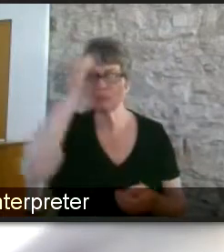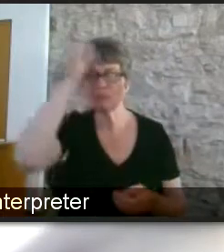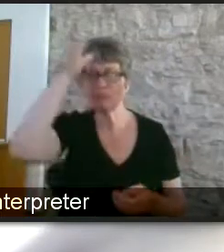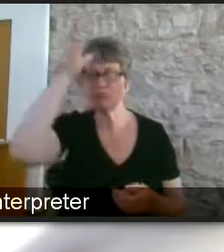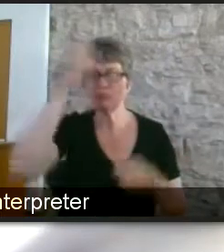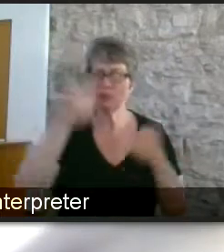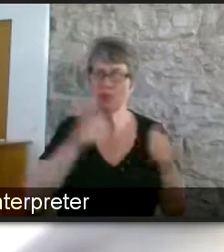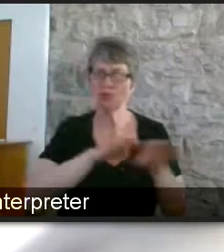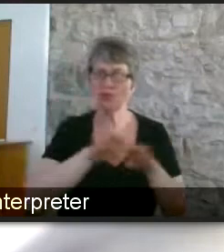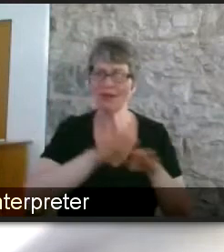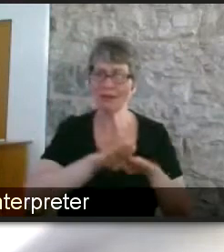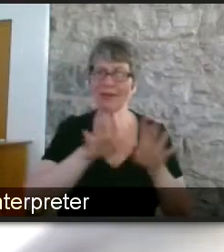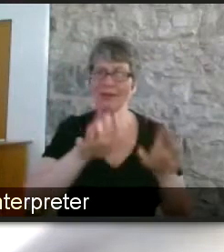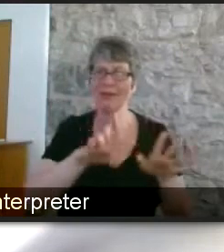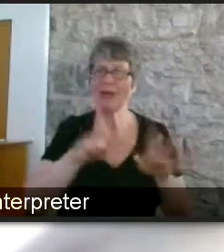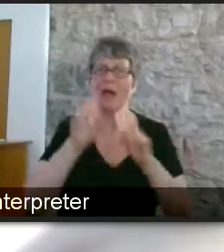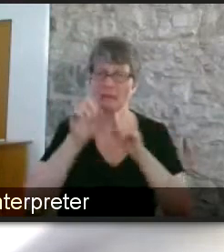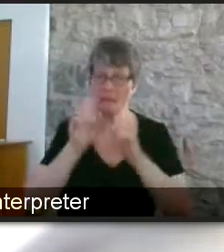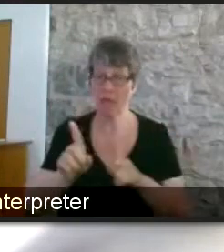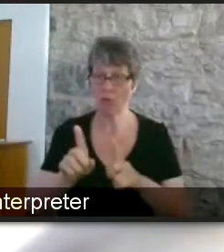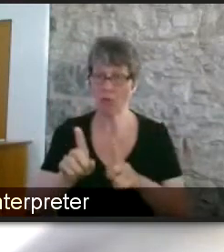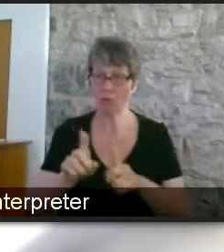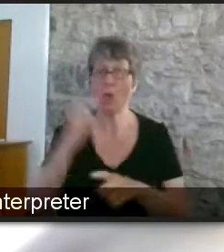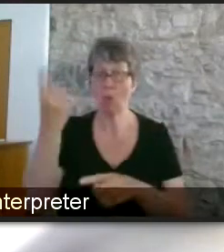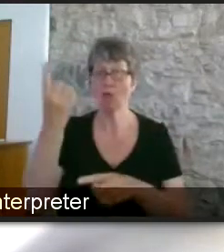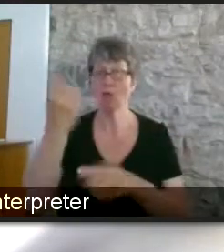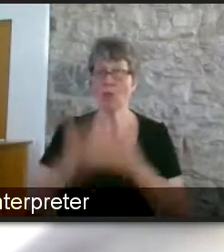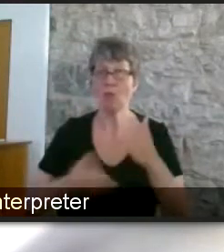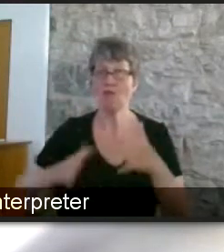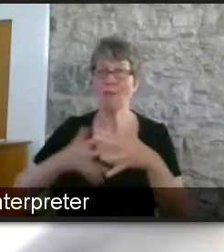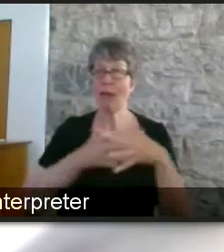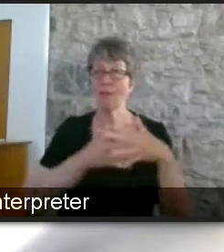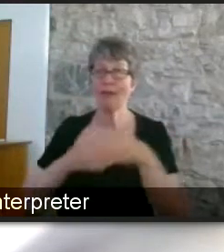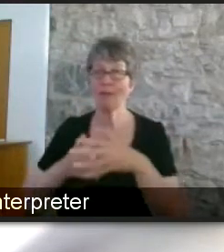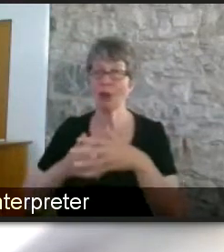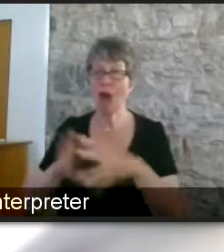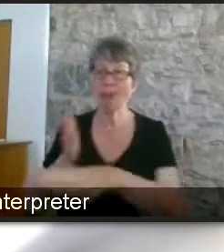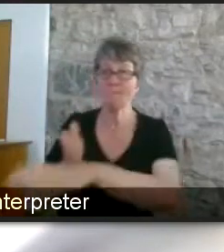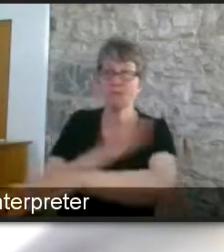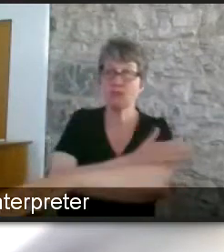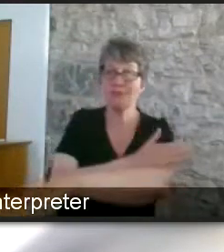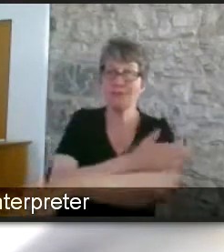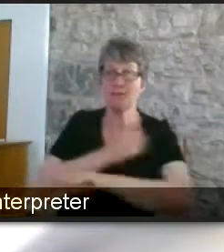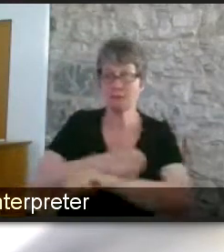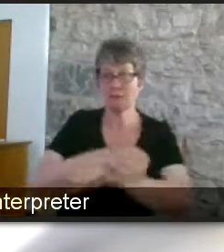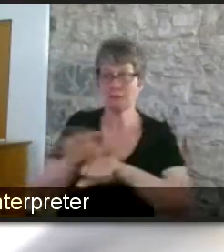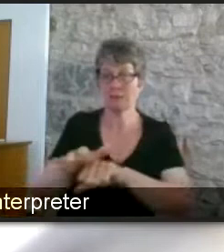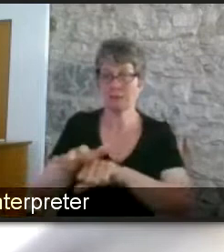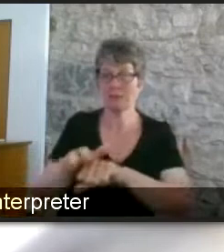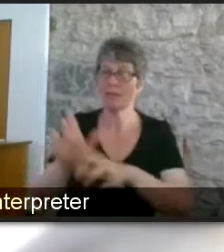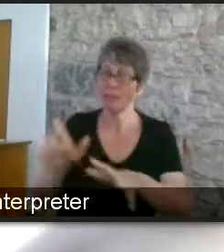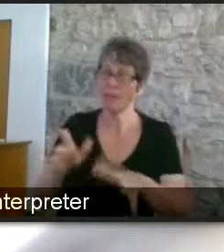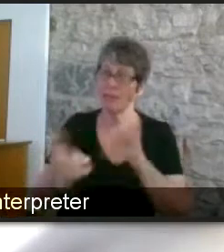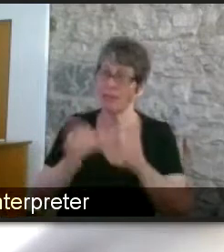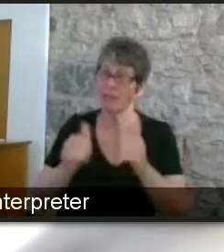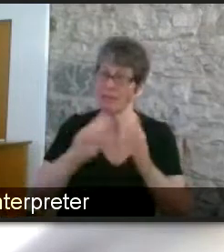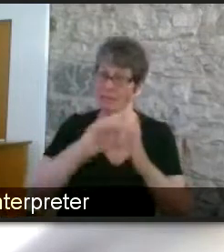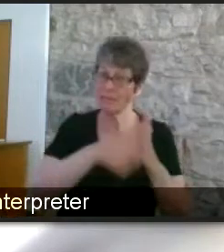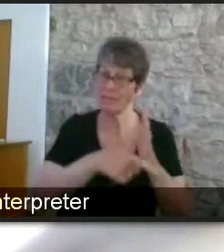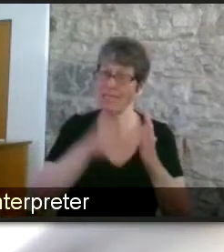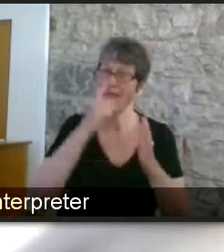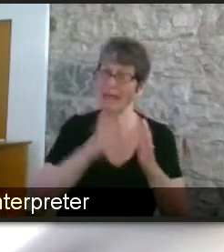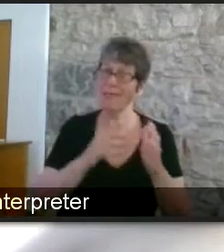-pandemic 2018 by accenture in this in the united states which showed um the disability inclusion advantage where it said that um